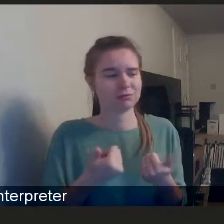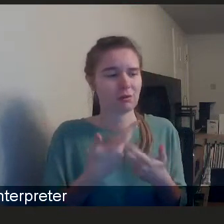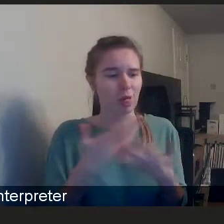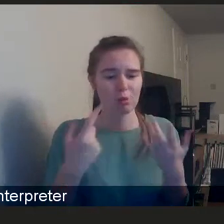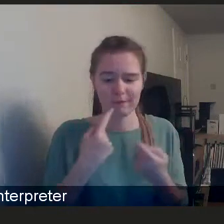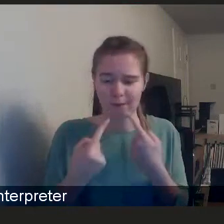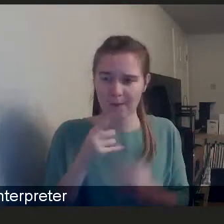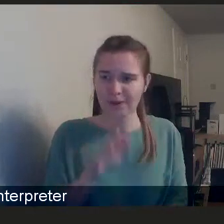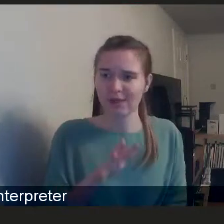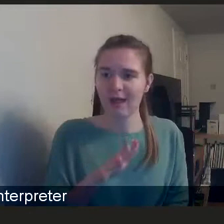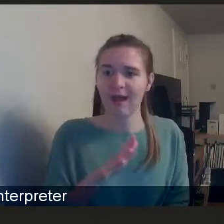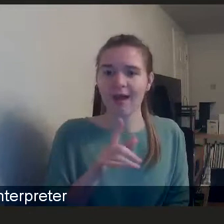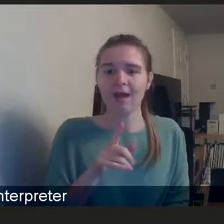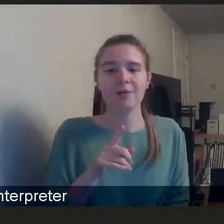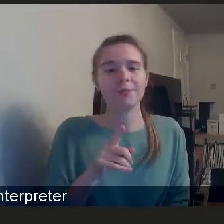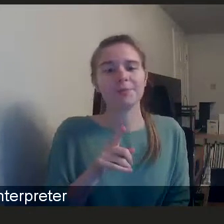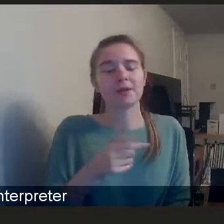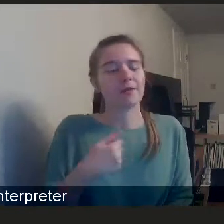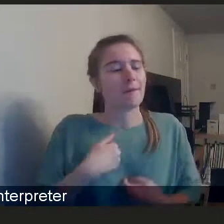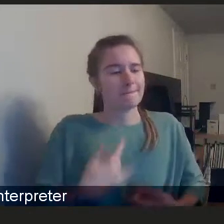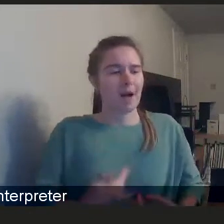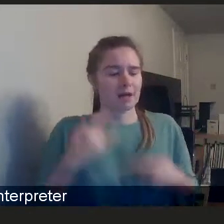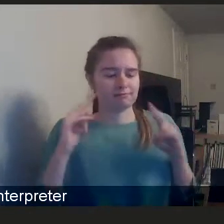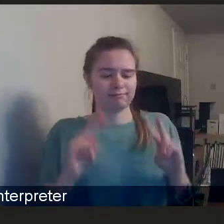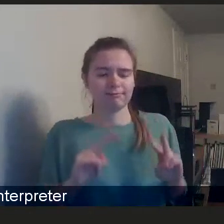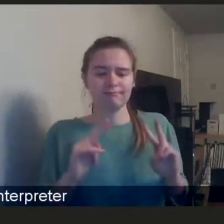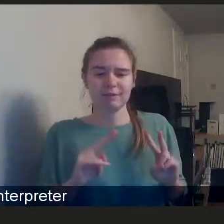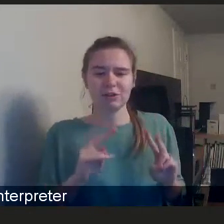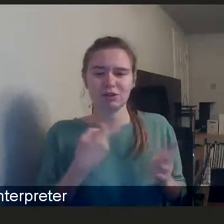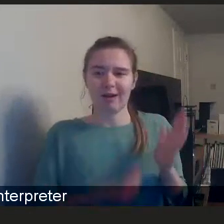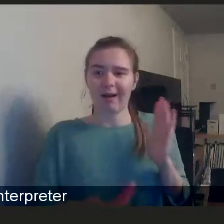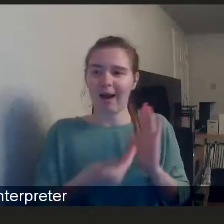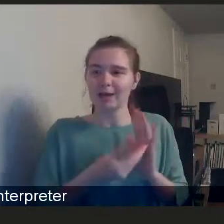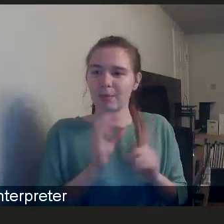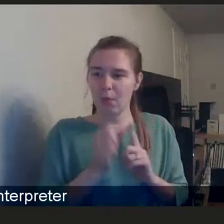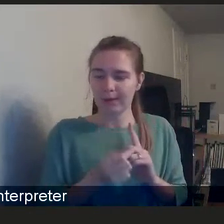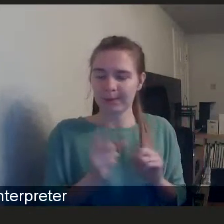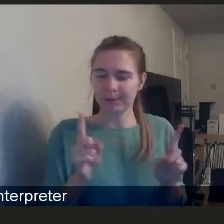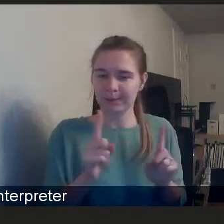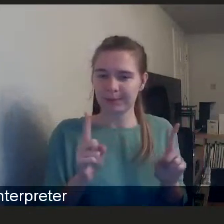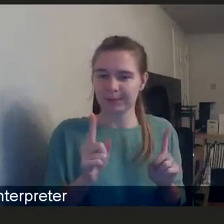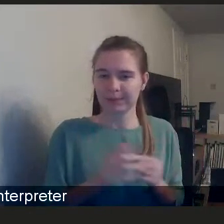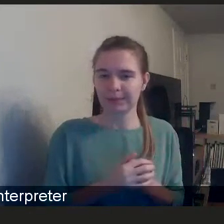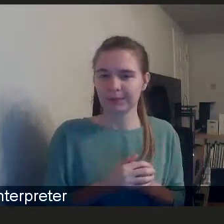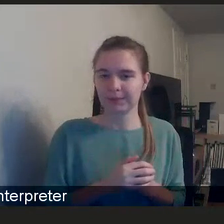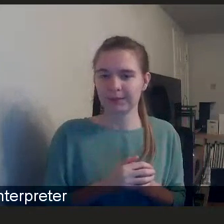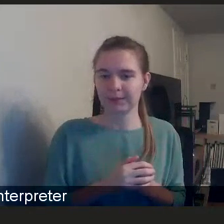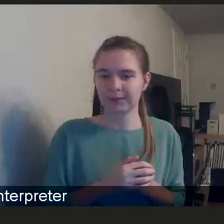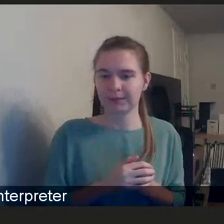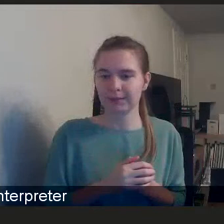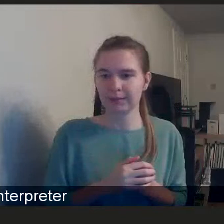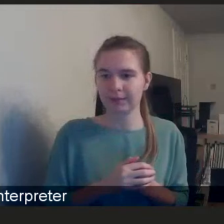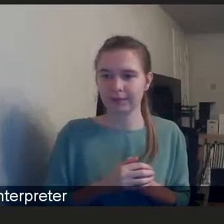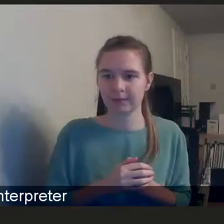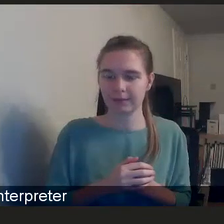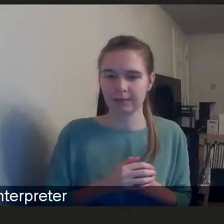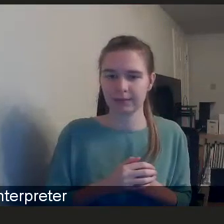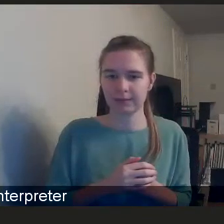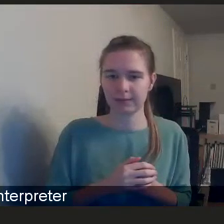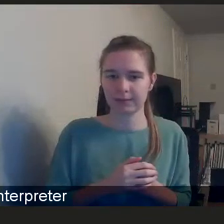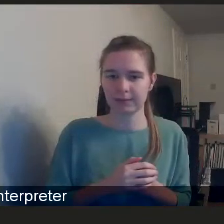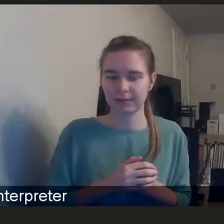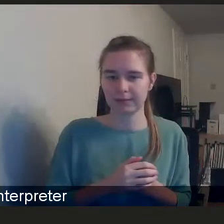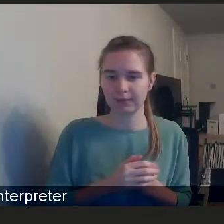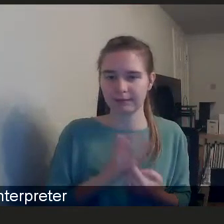maybe just from my perspective, also just to add the point that it's not just on, it's certainly not